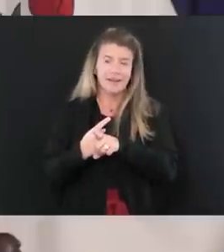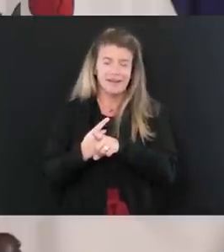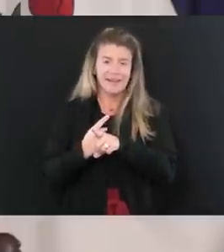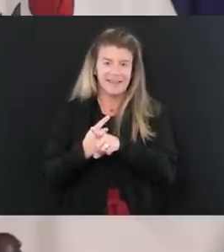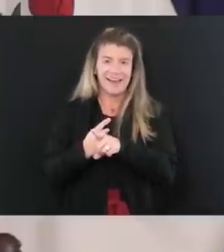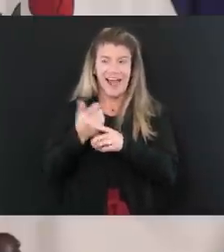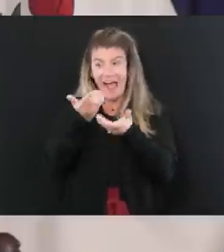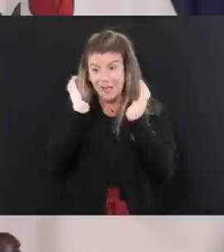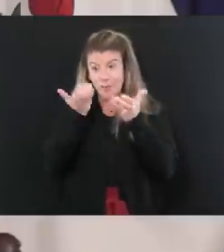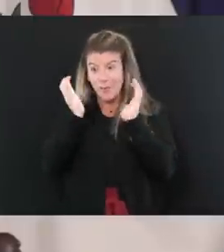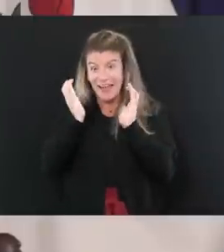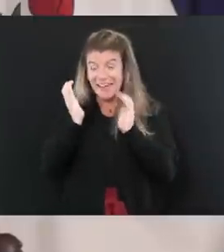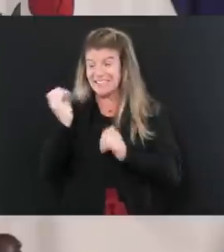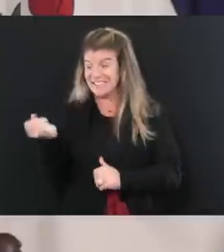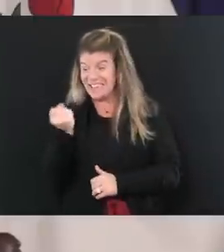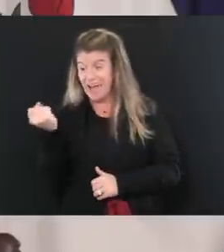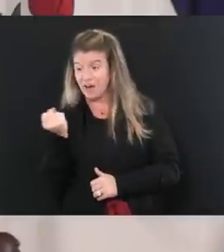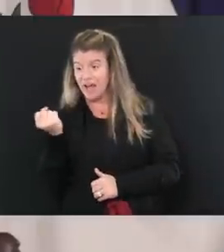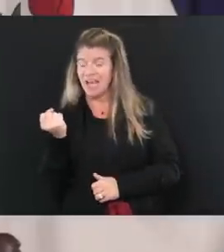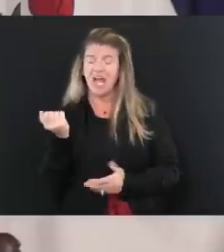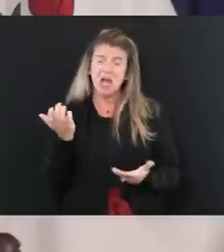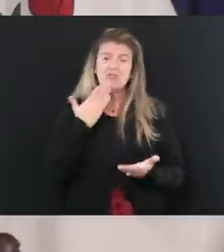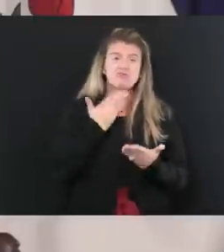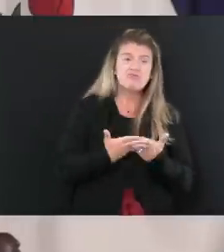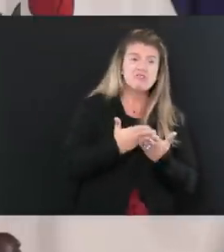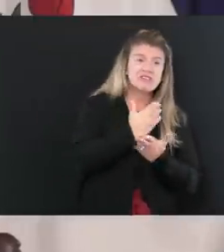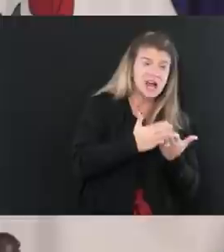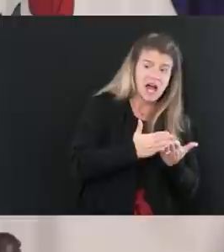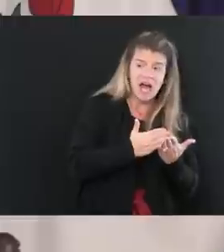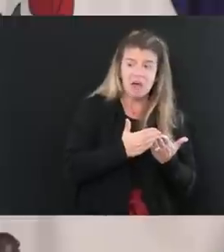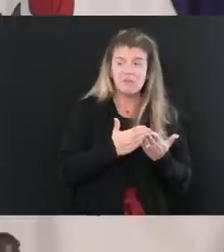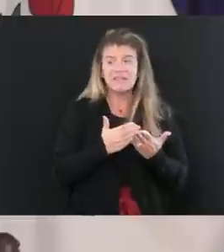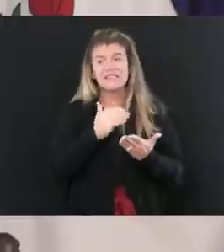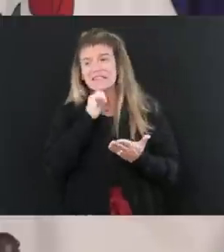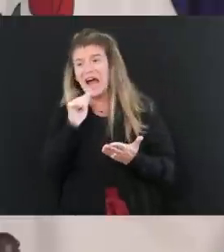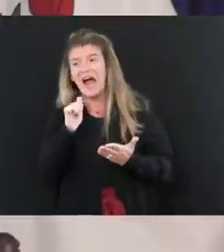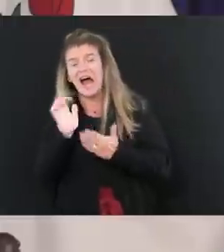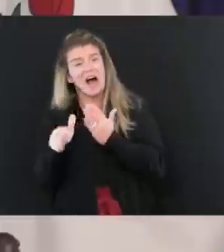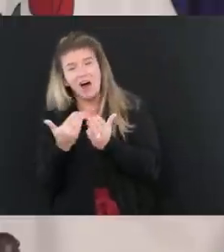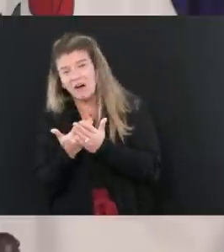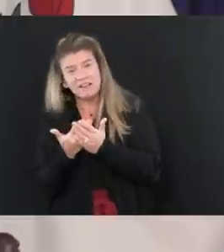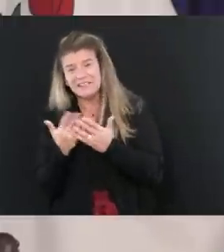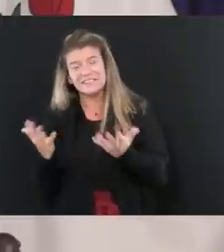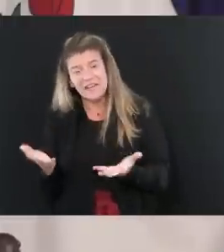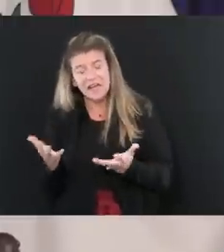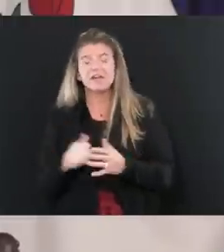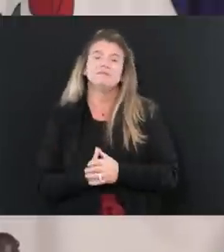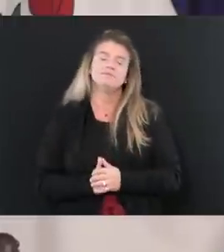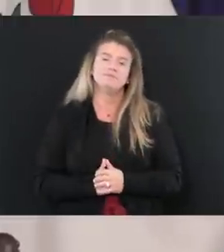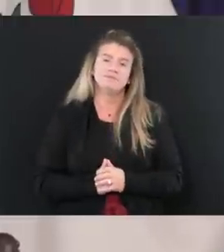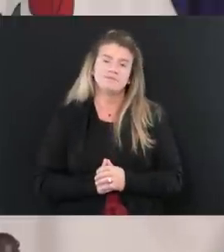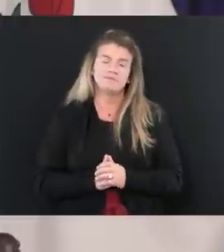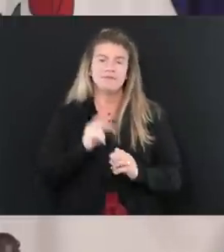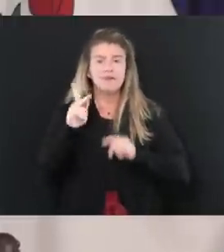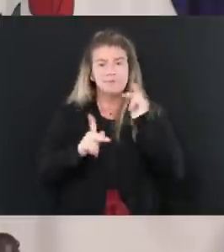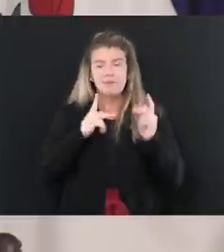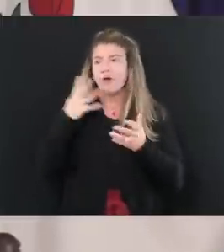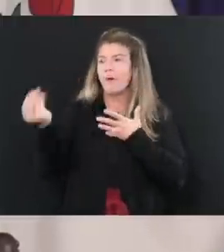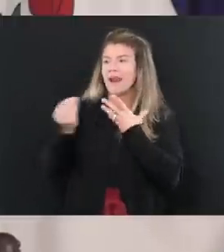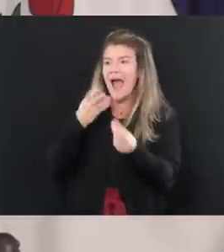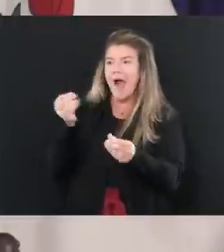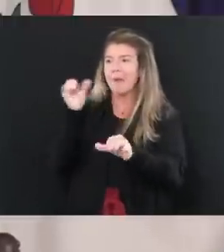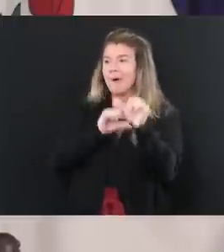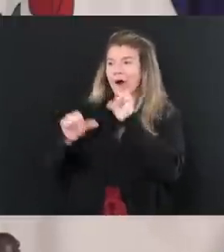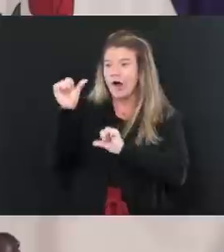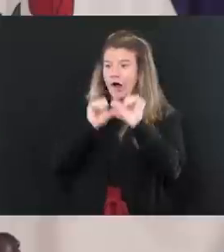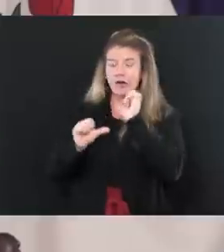and everything. And so it's good in some ways, but it's surely not good in others. And, you know, from the standpoint of people out at the bars and kids